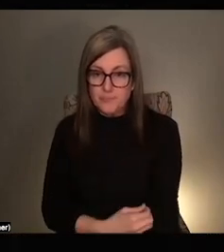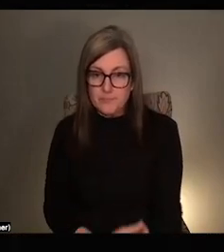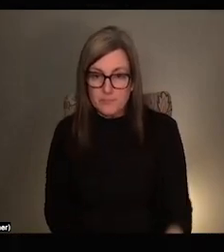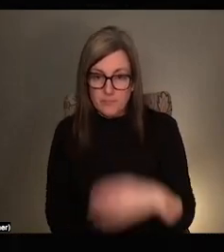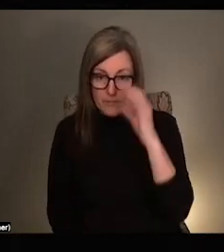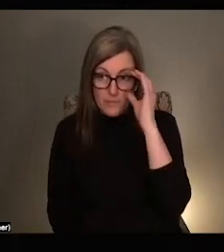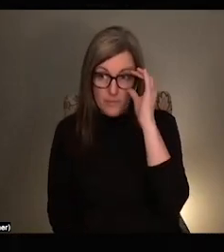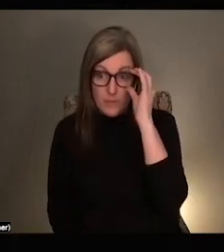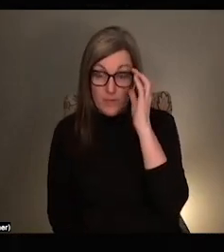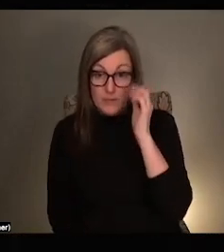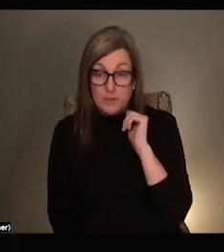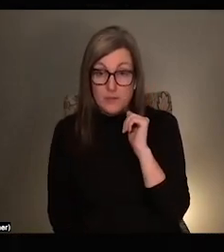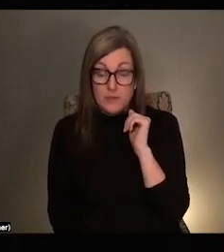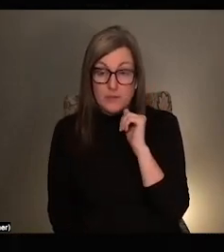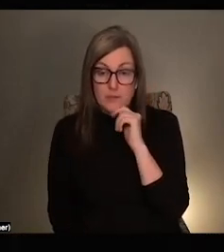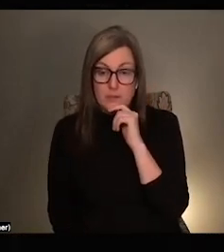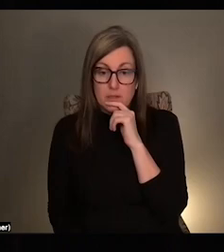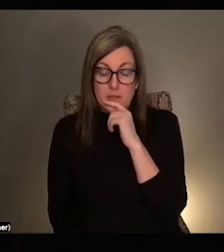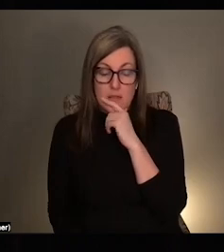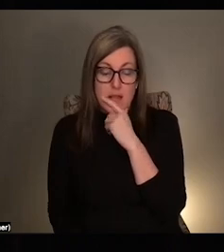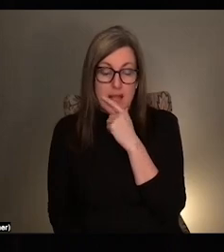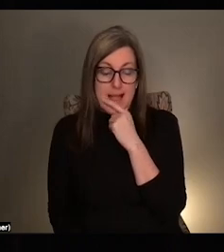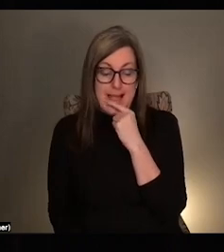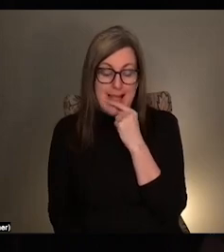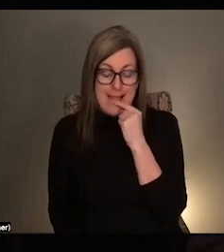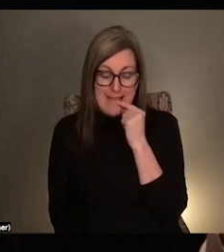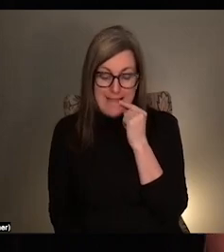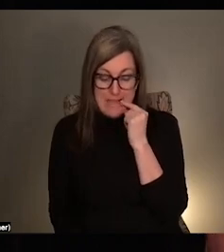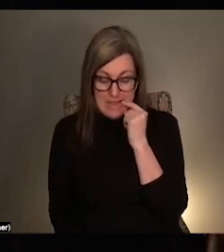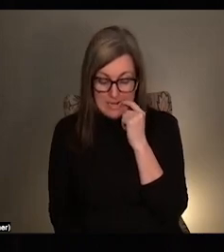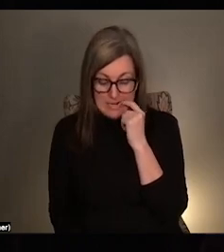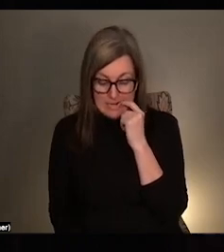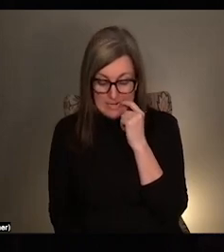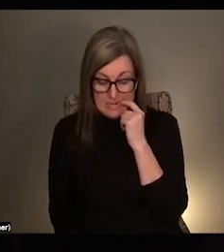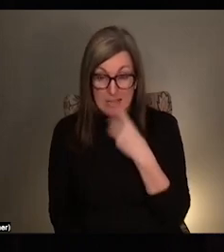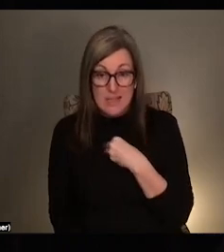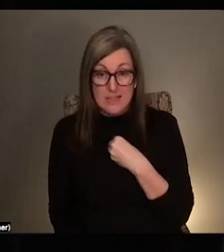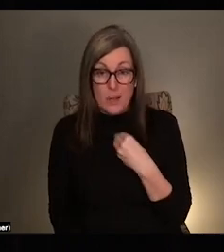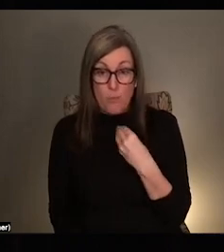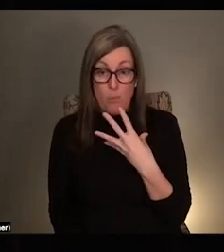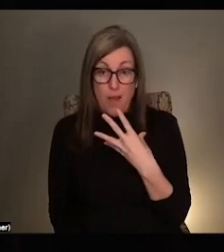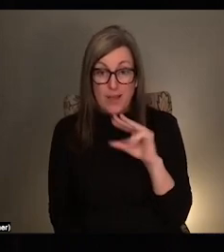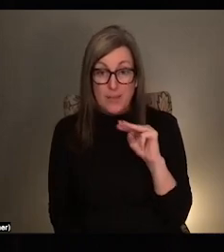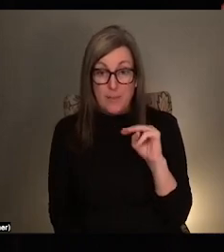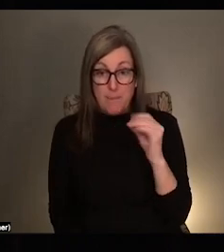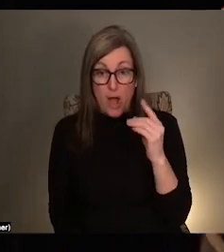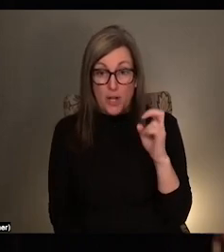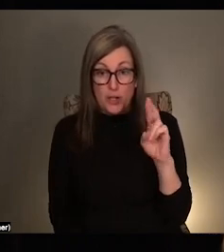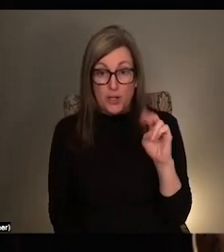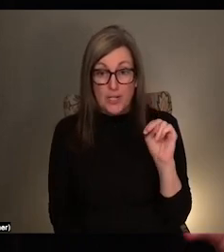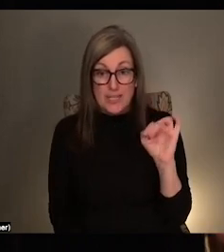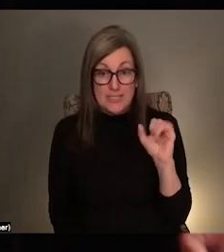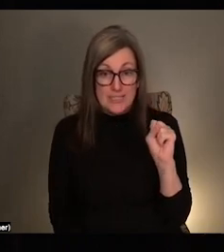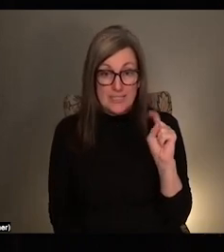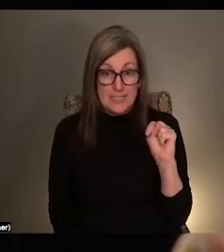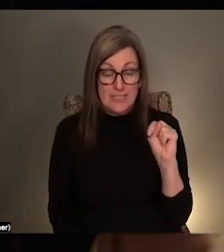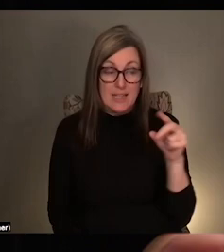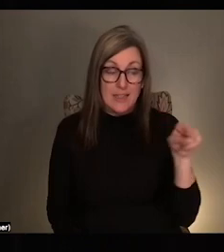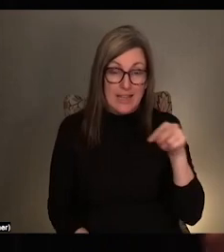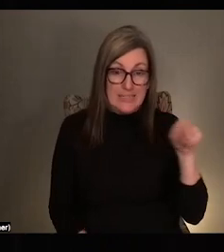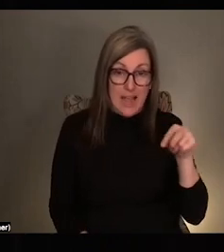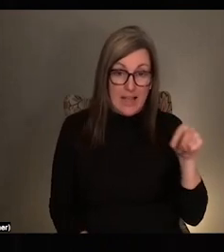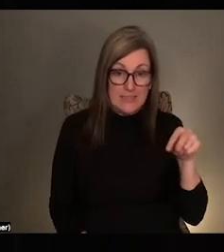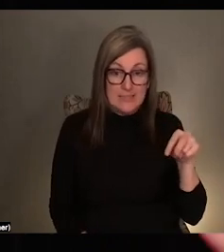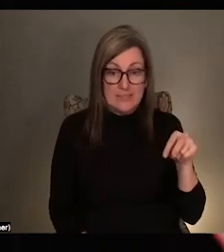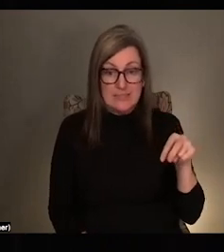we saw as like kind of like, I don't know, like white modernist, like in like modern dance interests in like